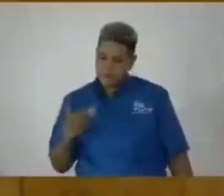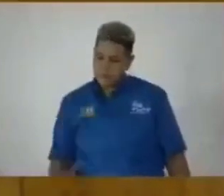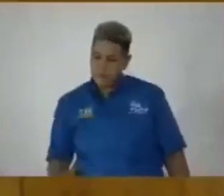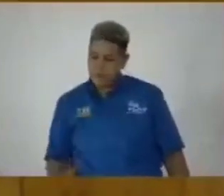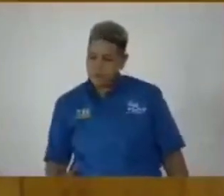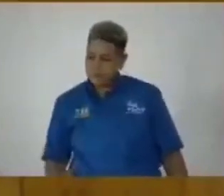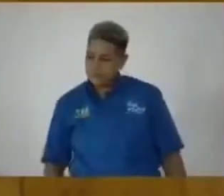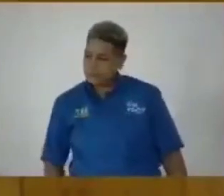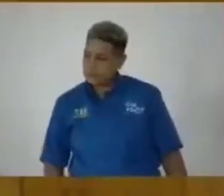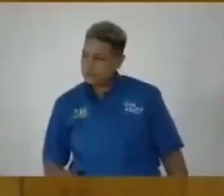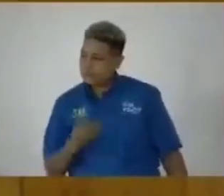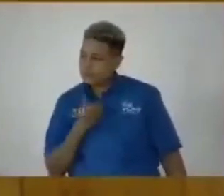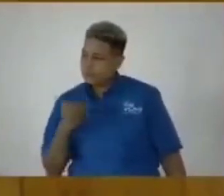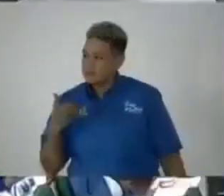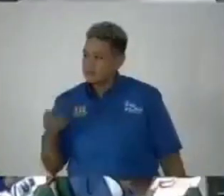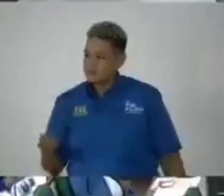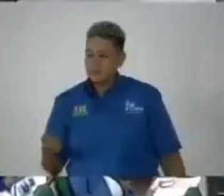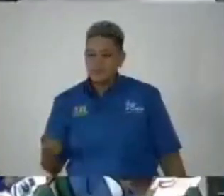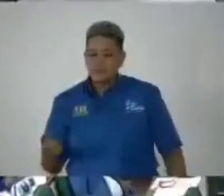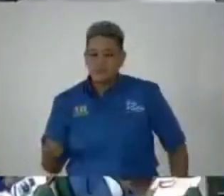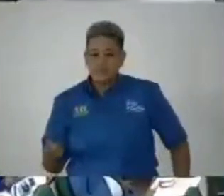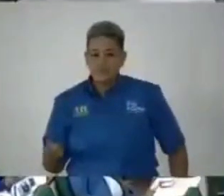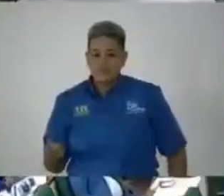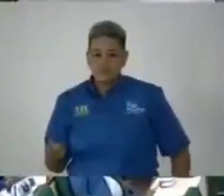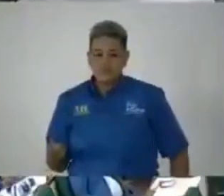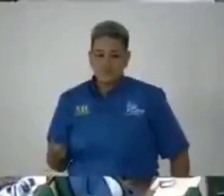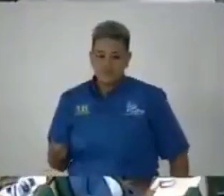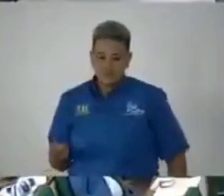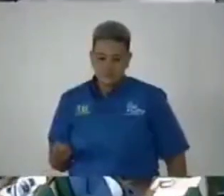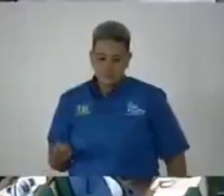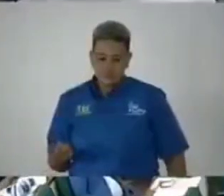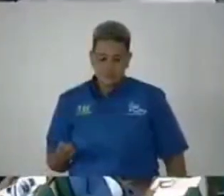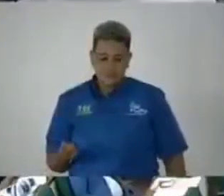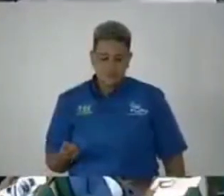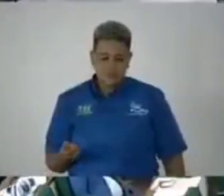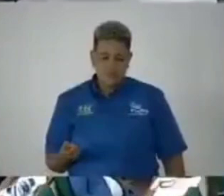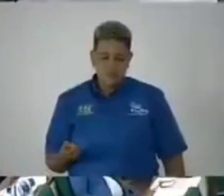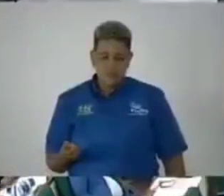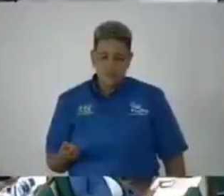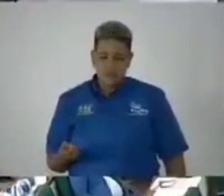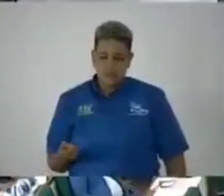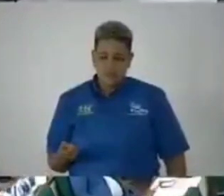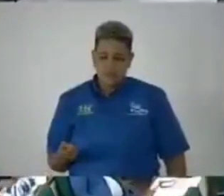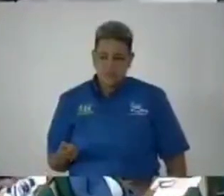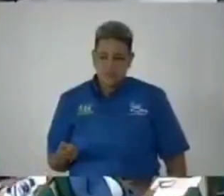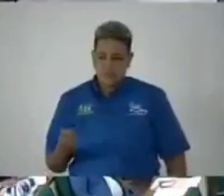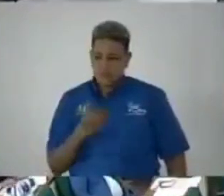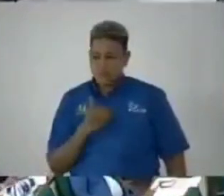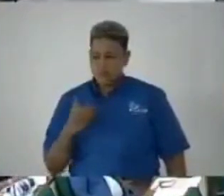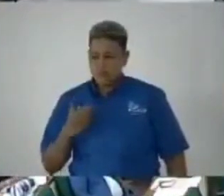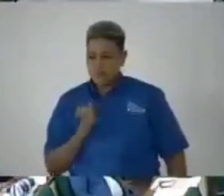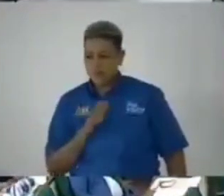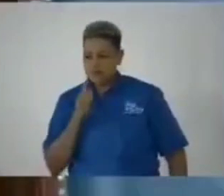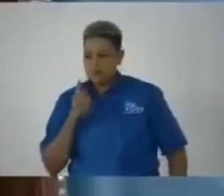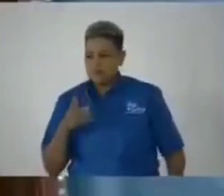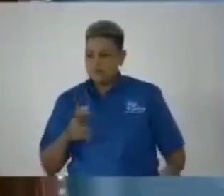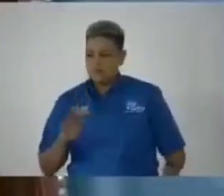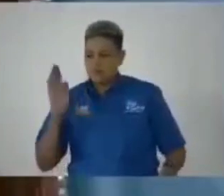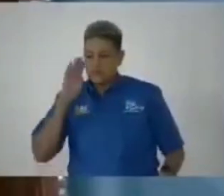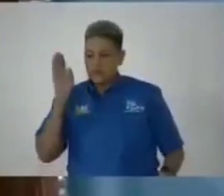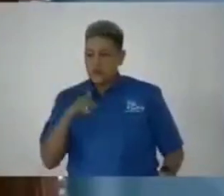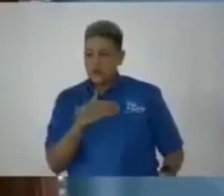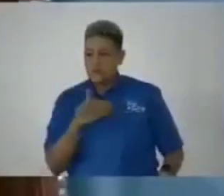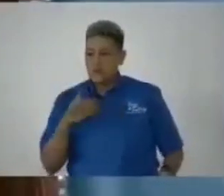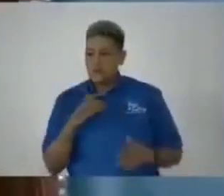members, members, I am allowing every member of